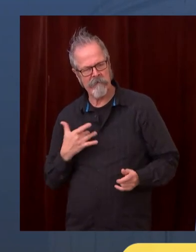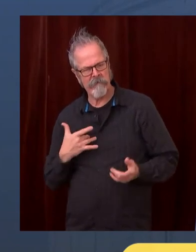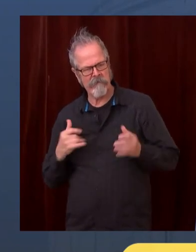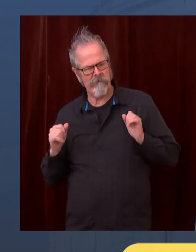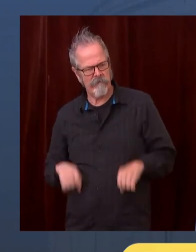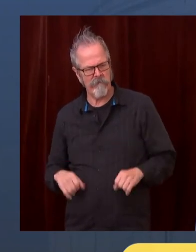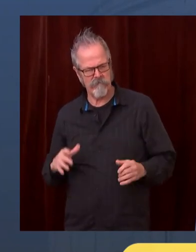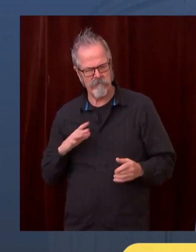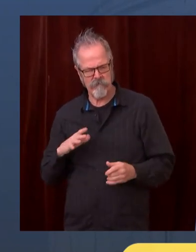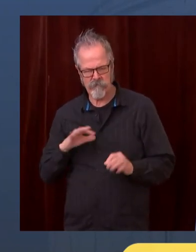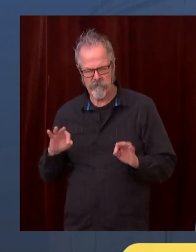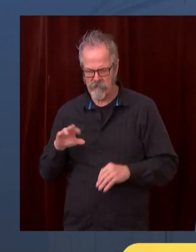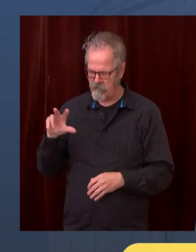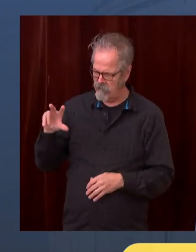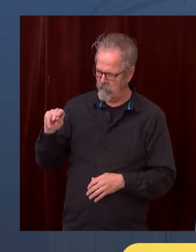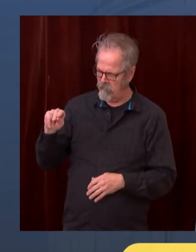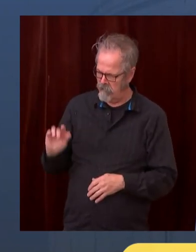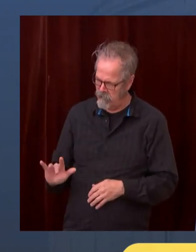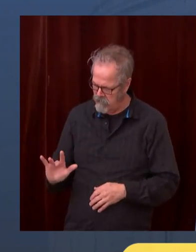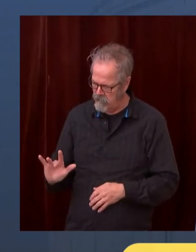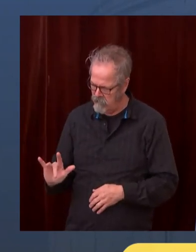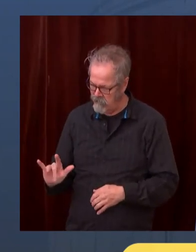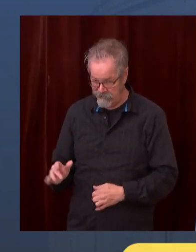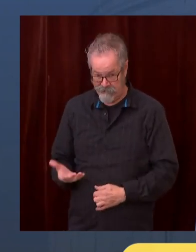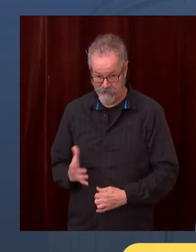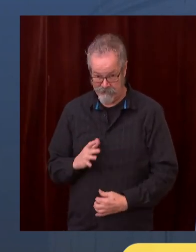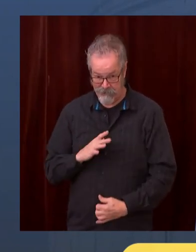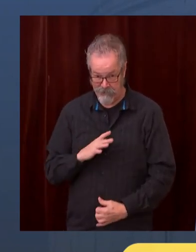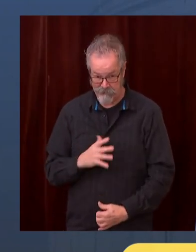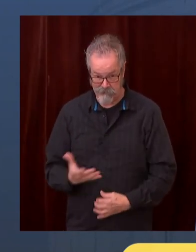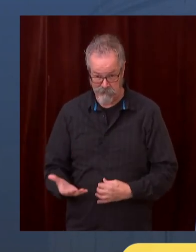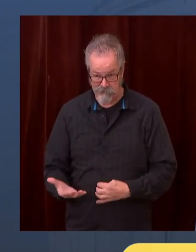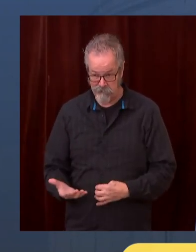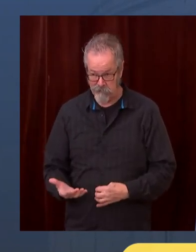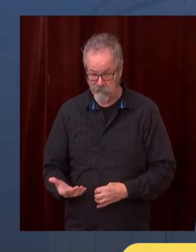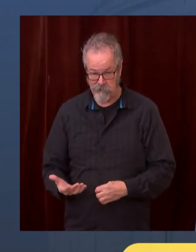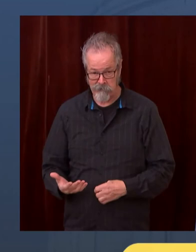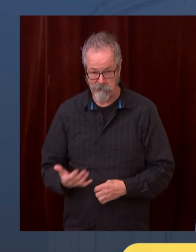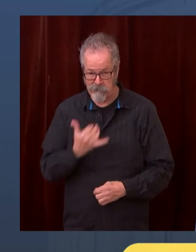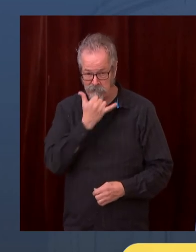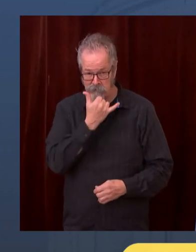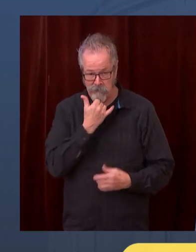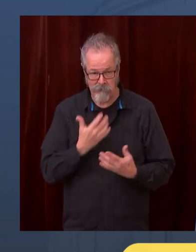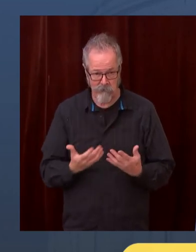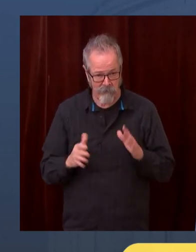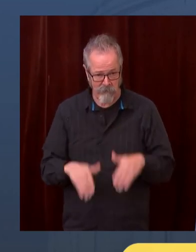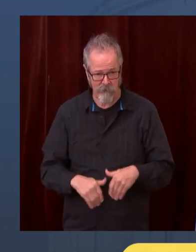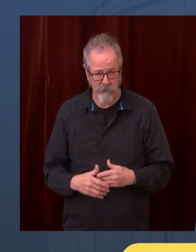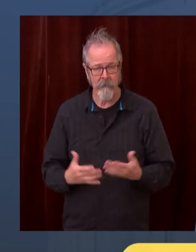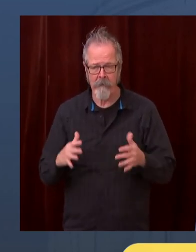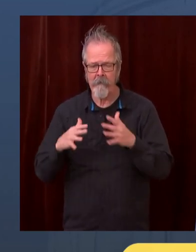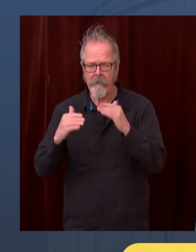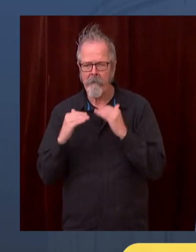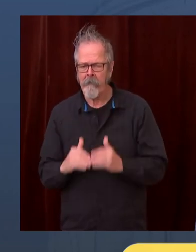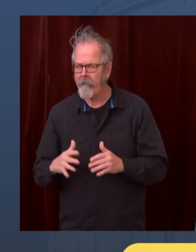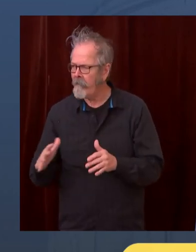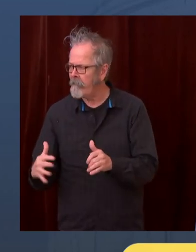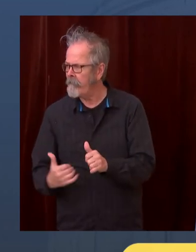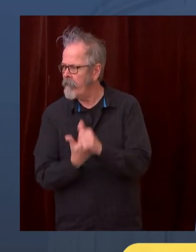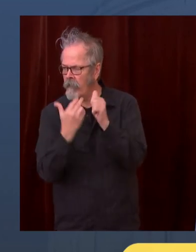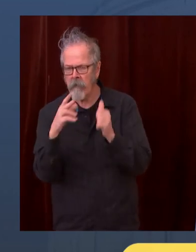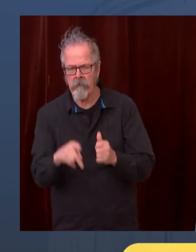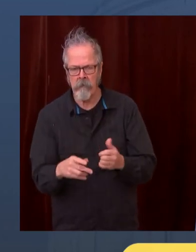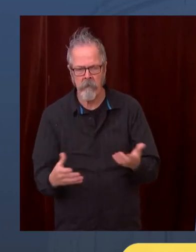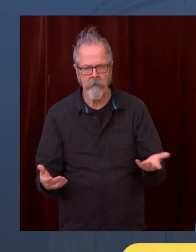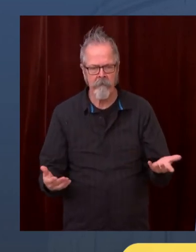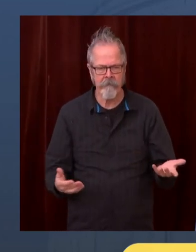Austin, would you like to ask a follow-up? Yes, briefly, Governor, you're making an appointment today, but you have been mentioned numerous times